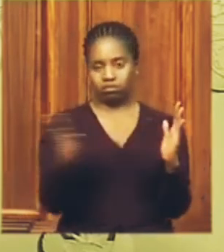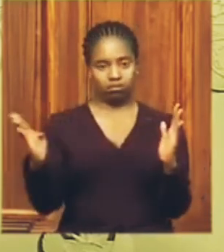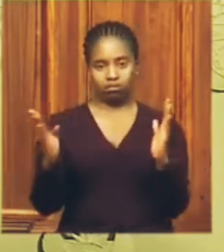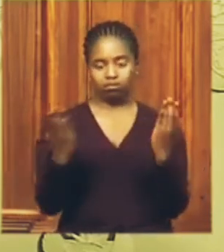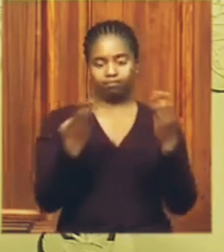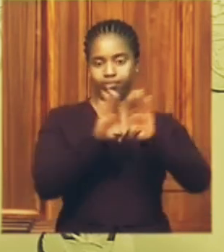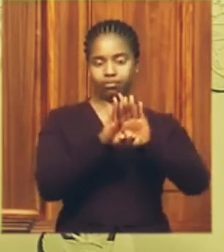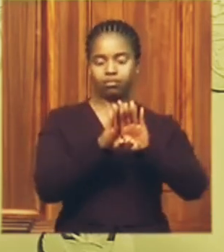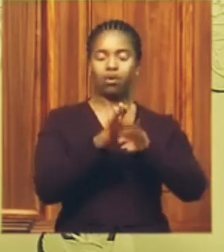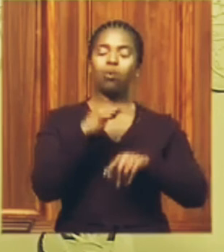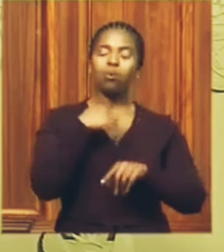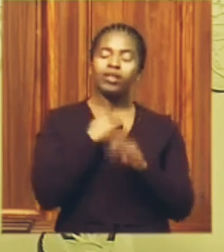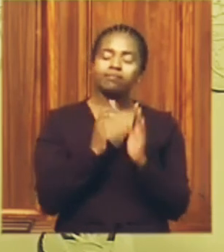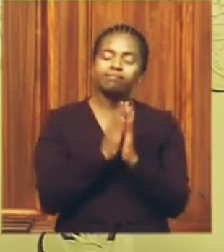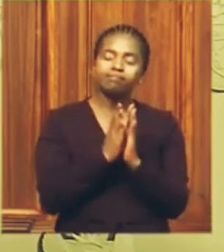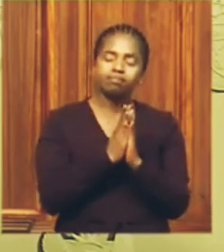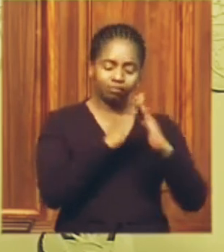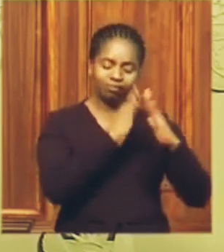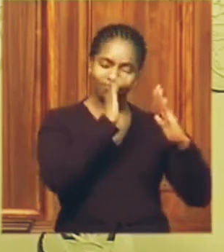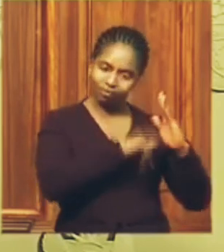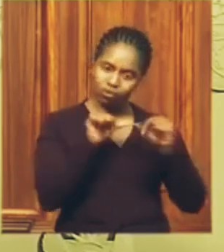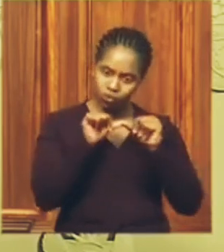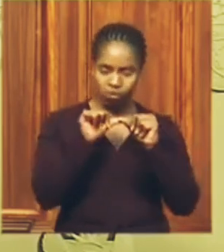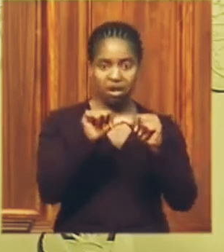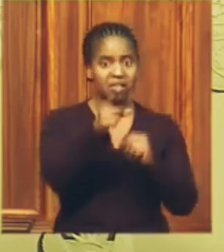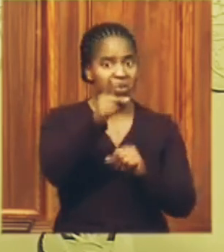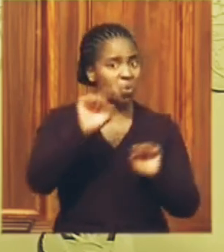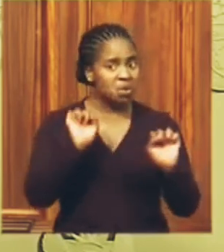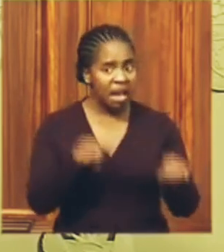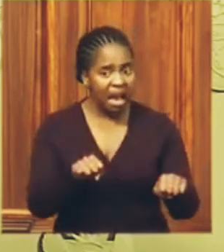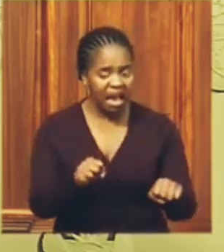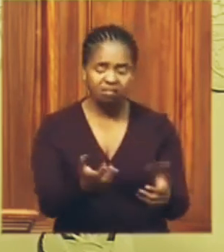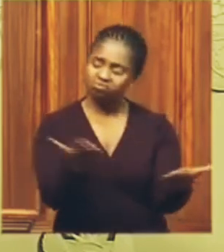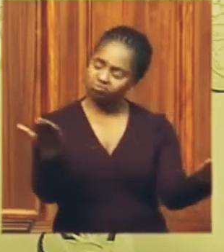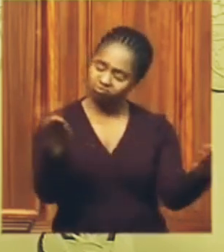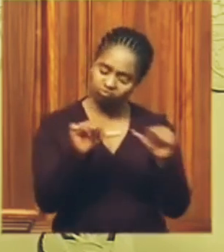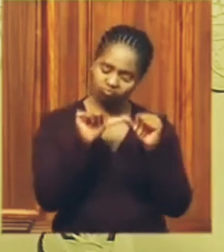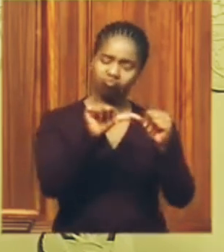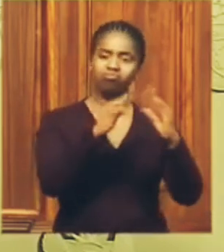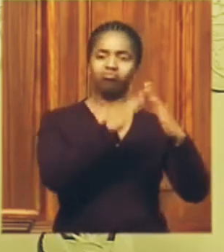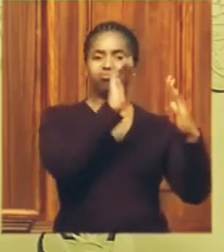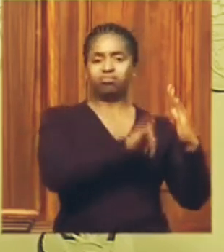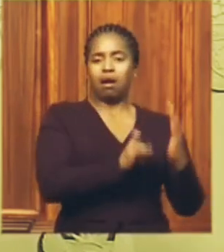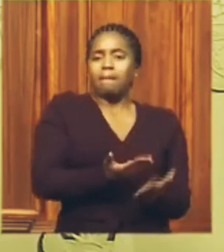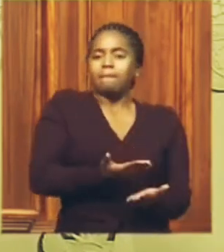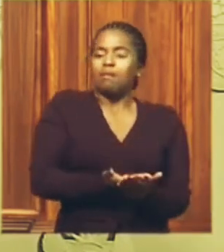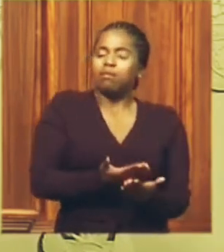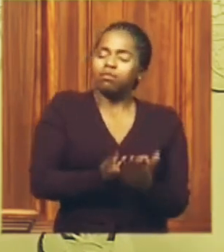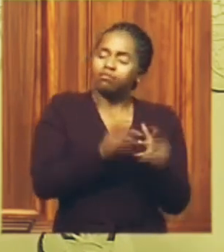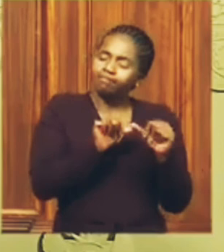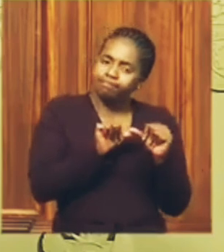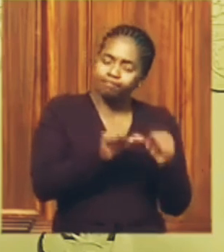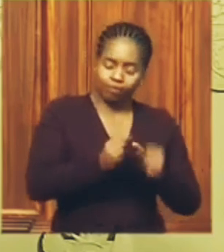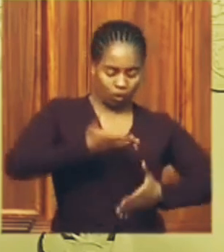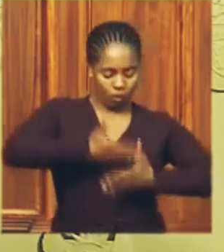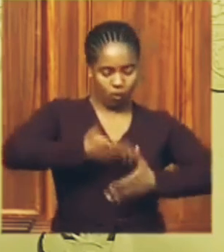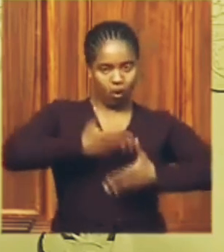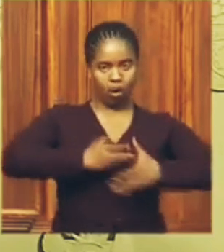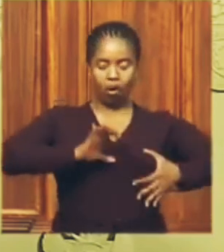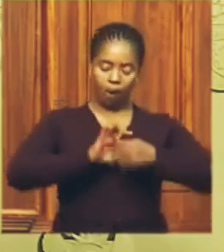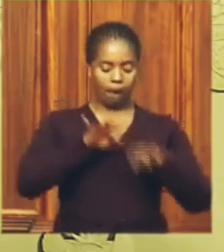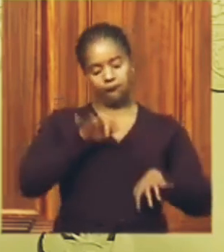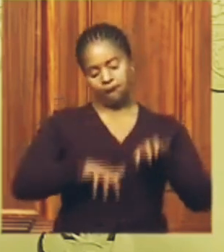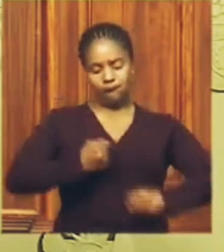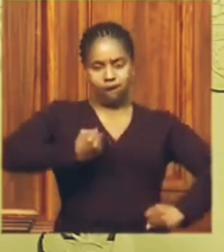people to stay at home if they can and if possible to continue to work from home,